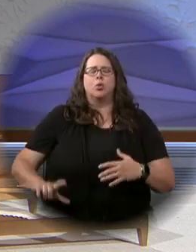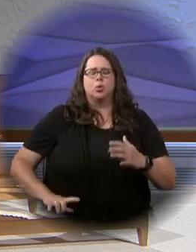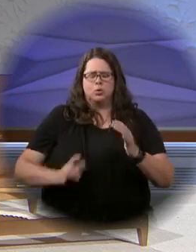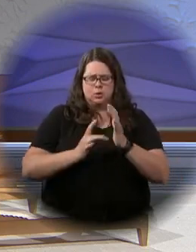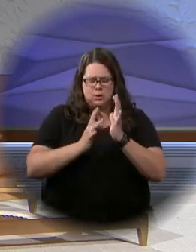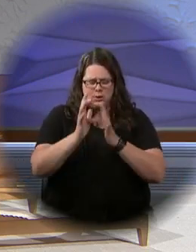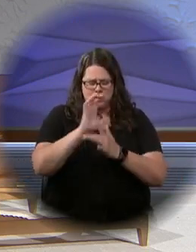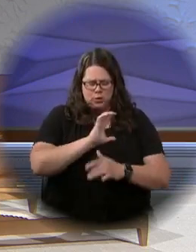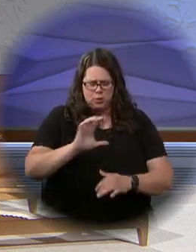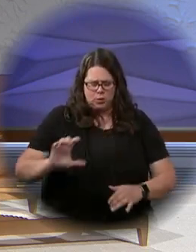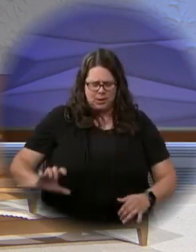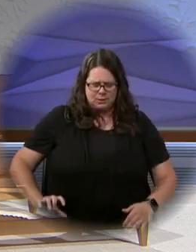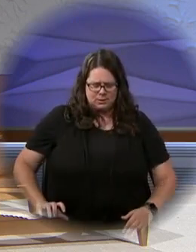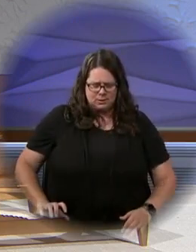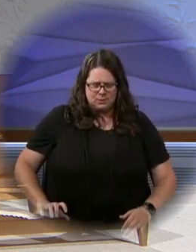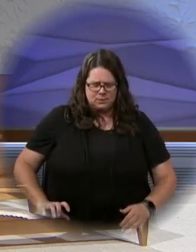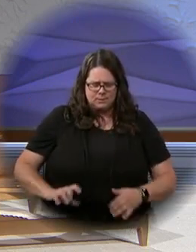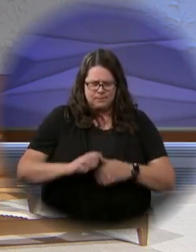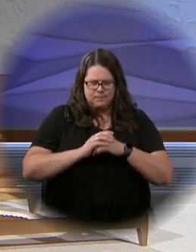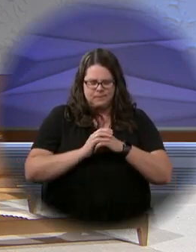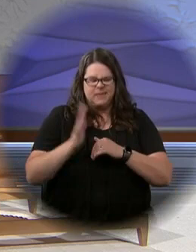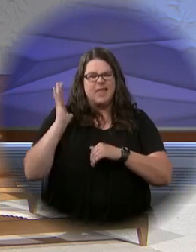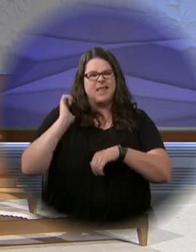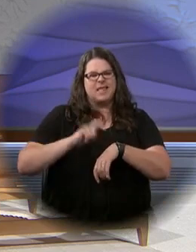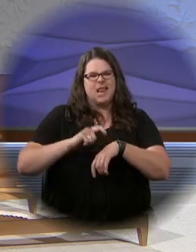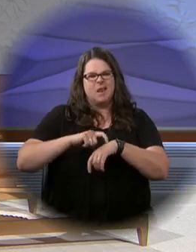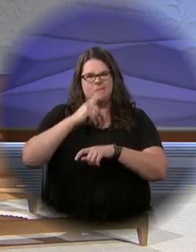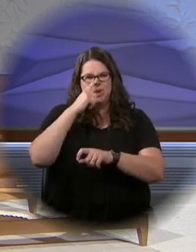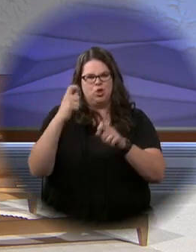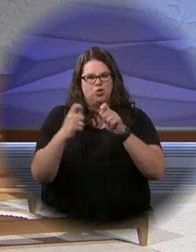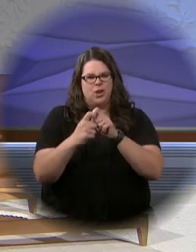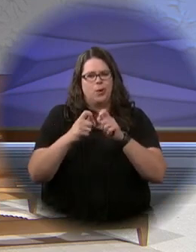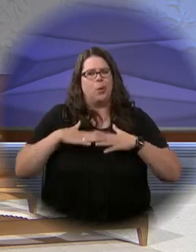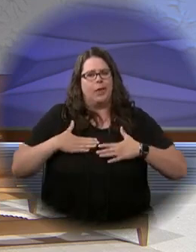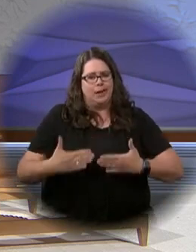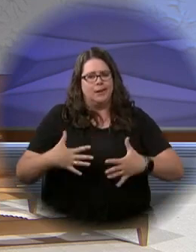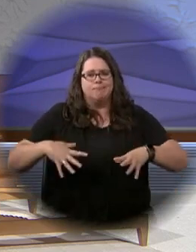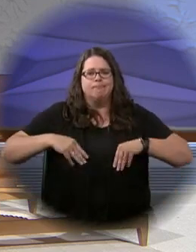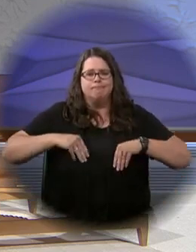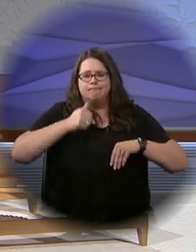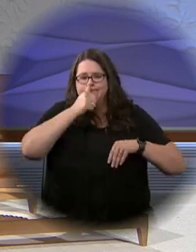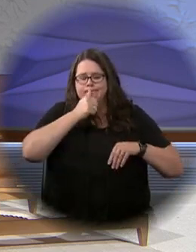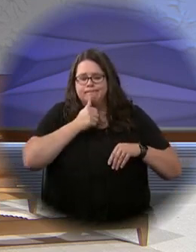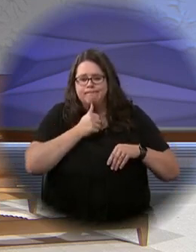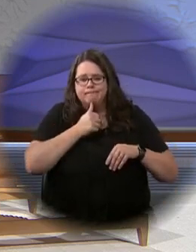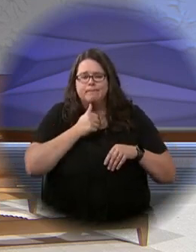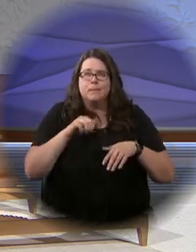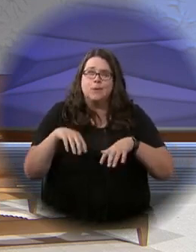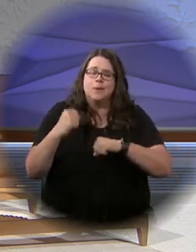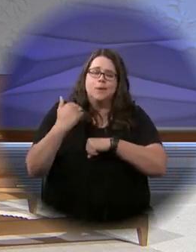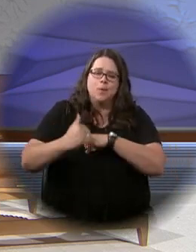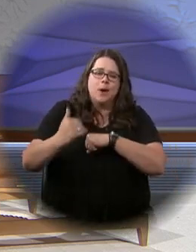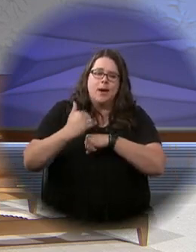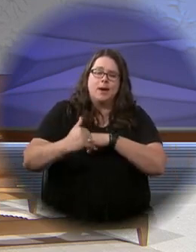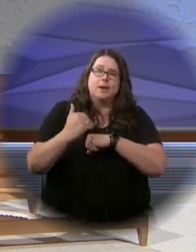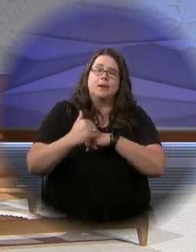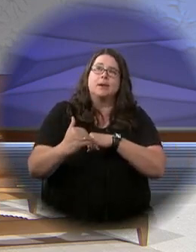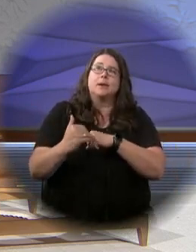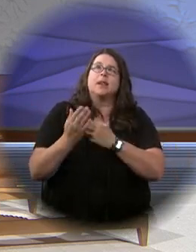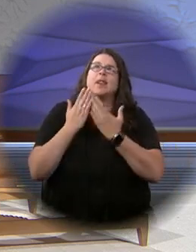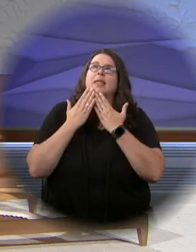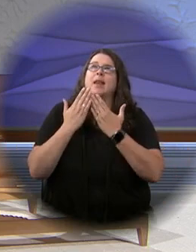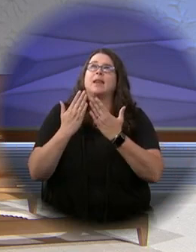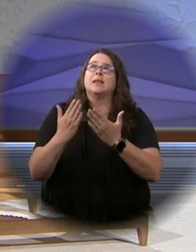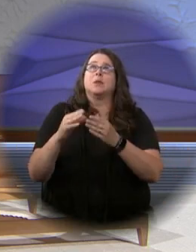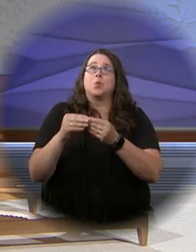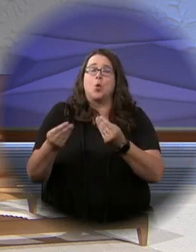Lord Jesus Christ. At the time he was betrayed and entered willingly into his passion, he took bread, and giving